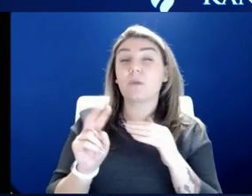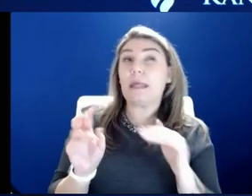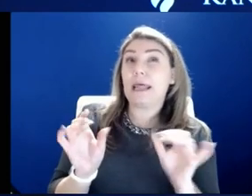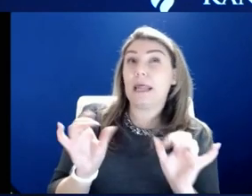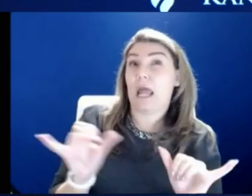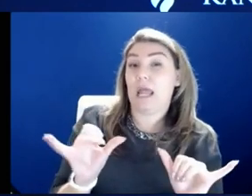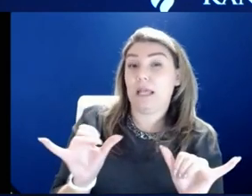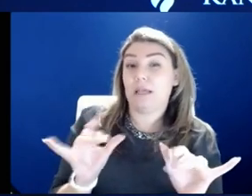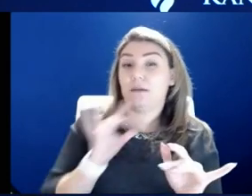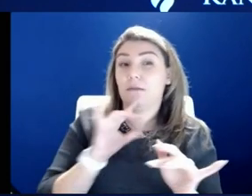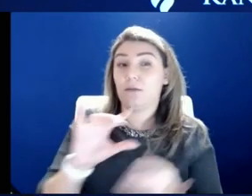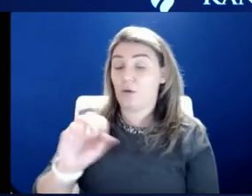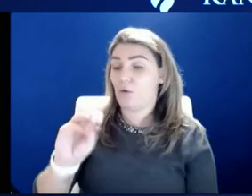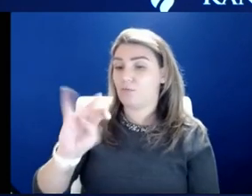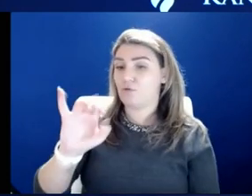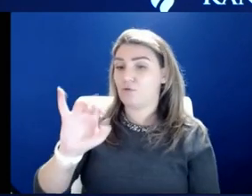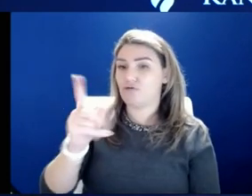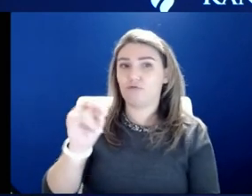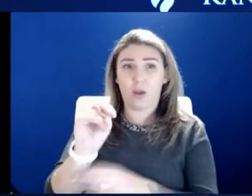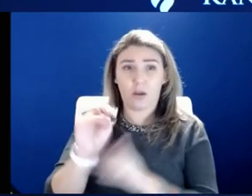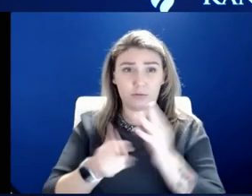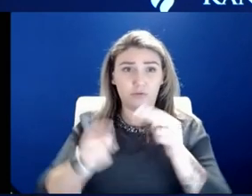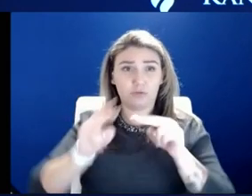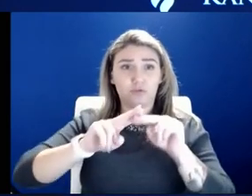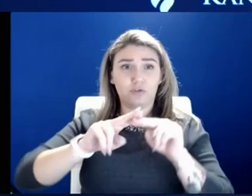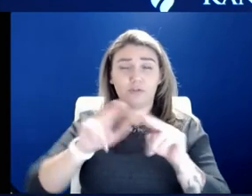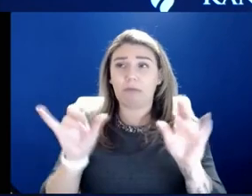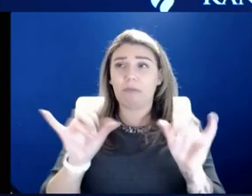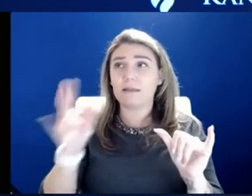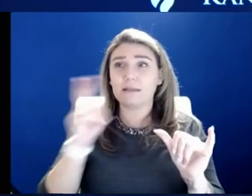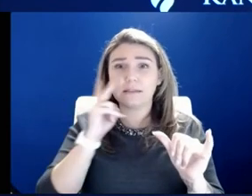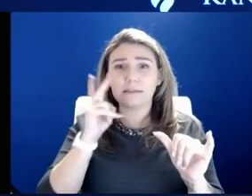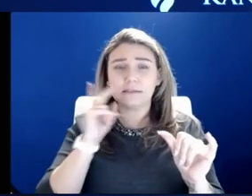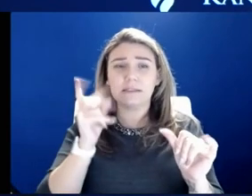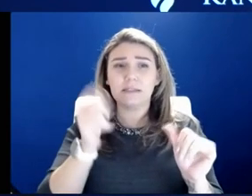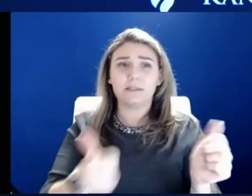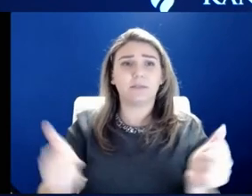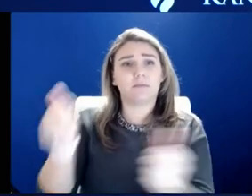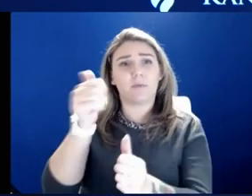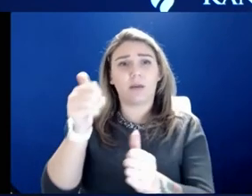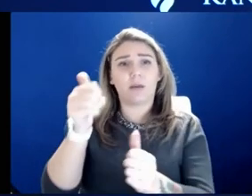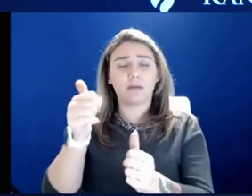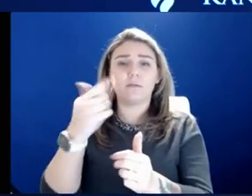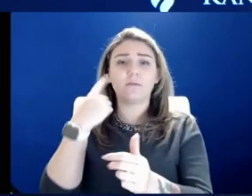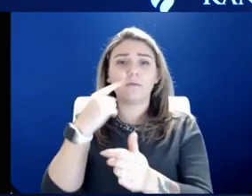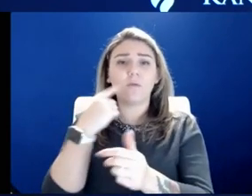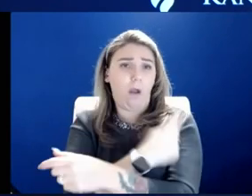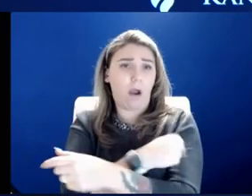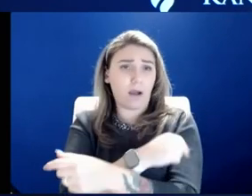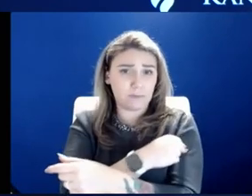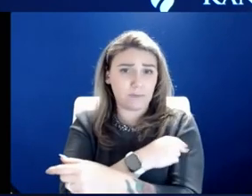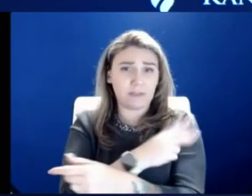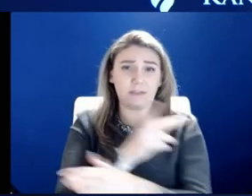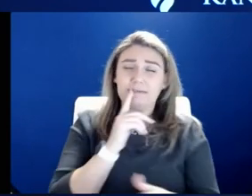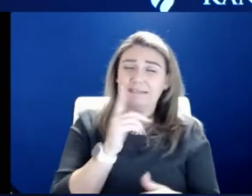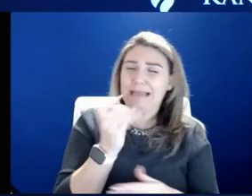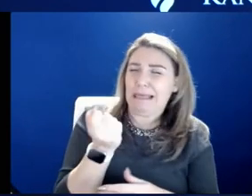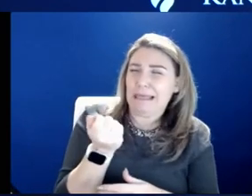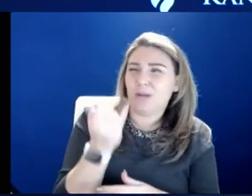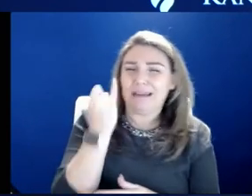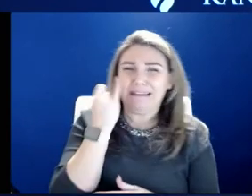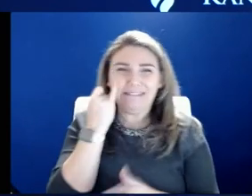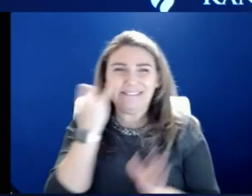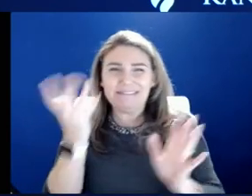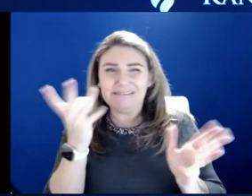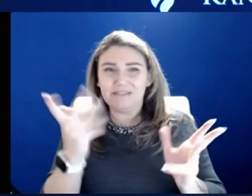surge, that likely we are seeing that as our dominant cause for hospitalization right now, although that's literally a fear. We expect that